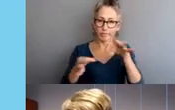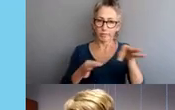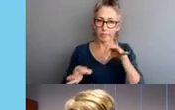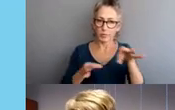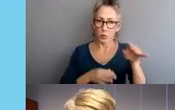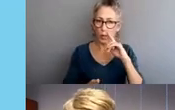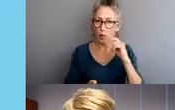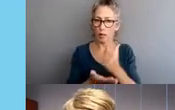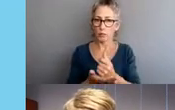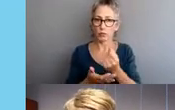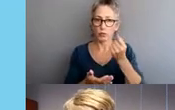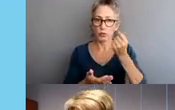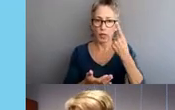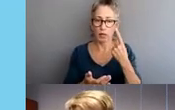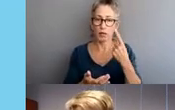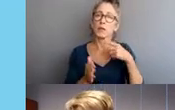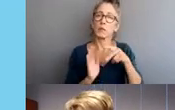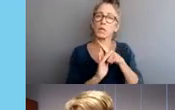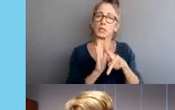policies.